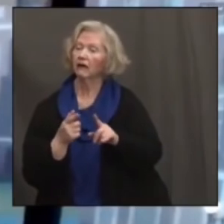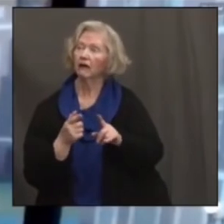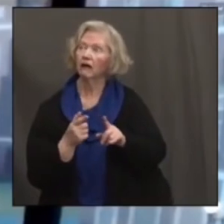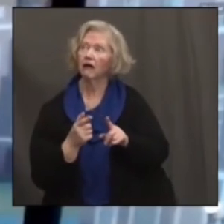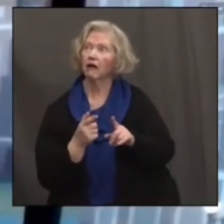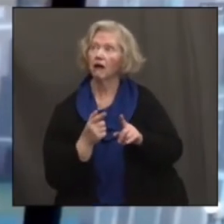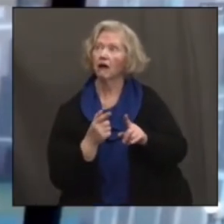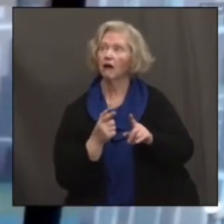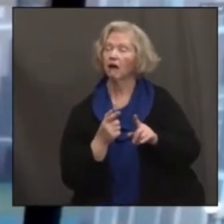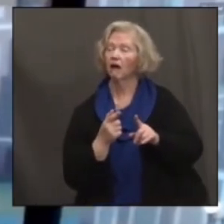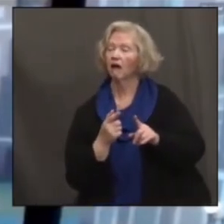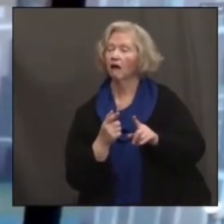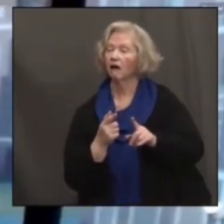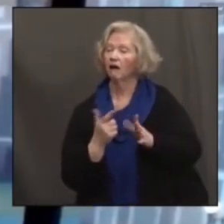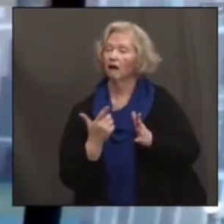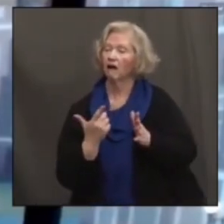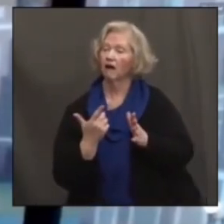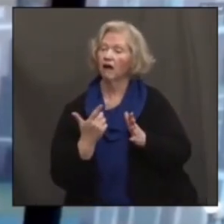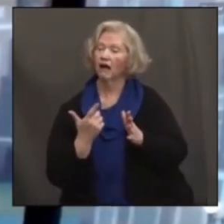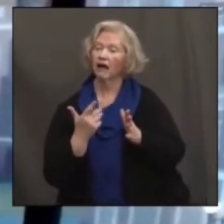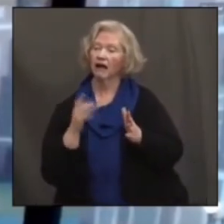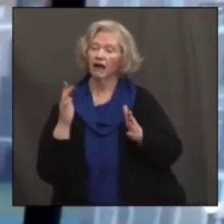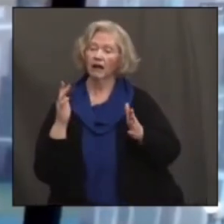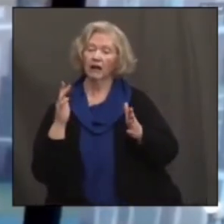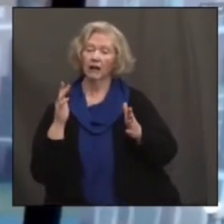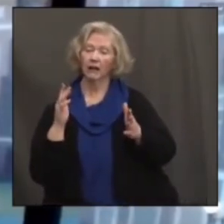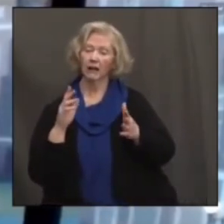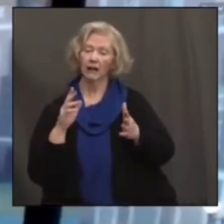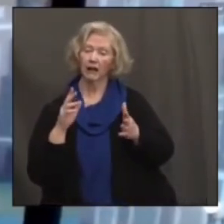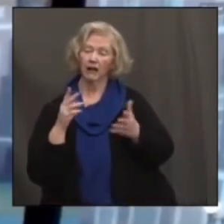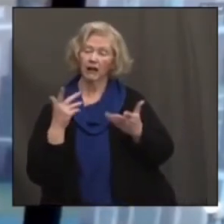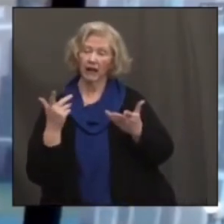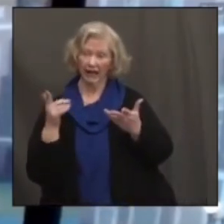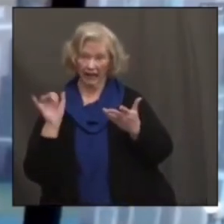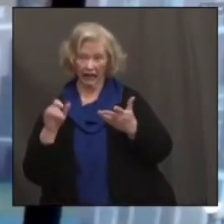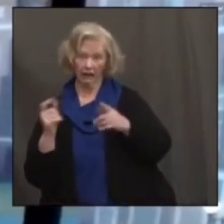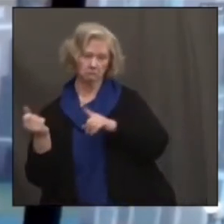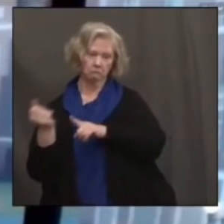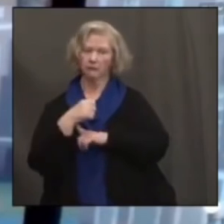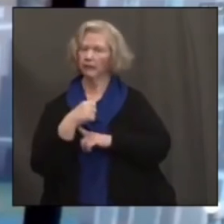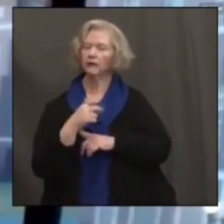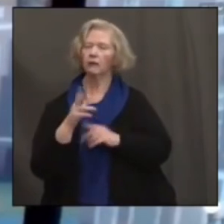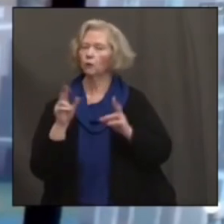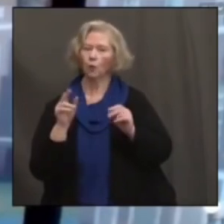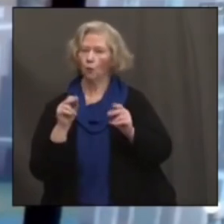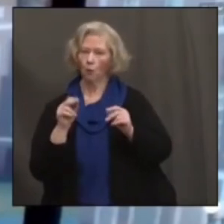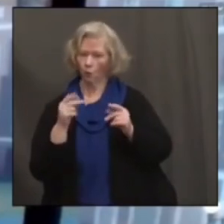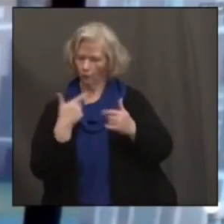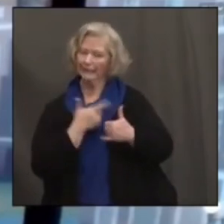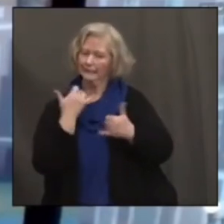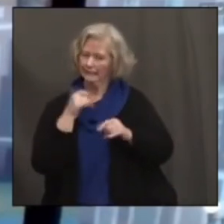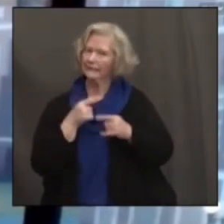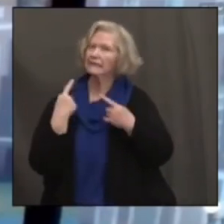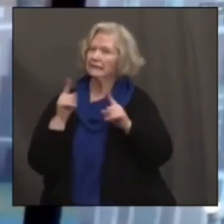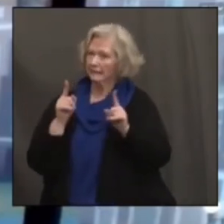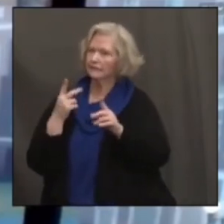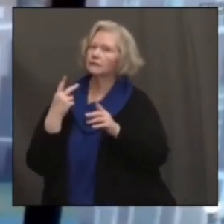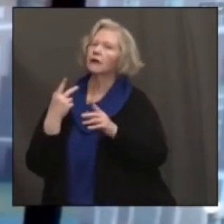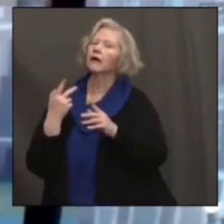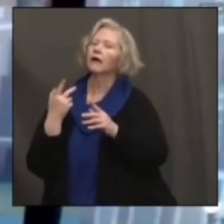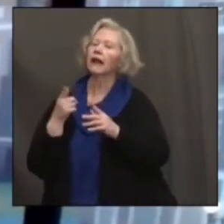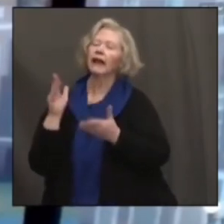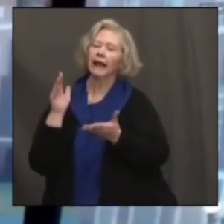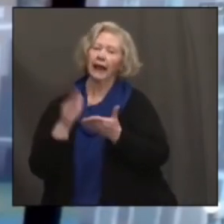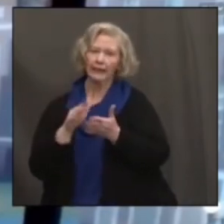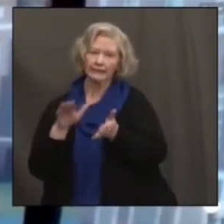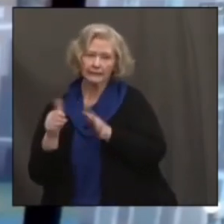reducing the effectiveness of these vaccines to preventing deaths and hospitalizations. Now, we're going to be learning a lot more,